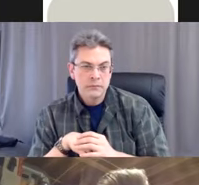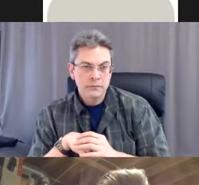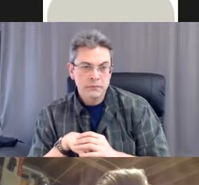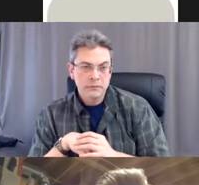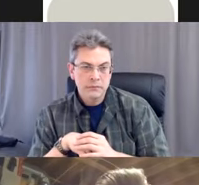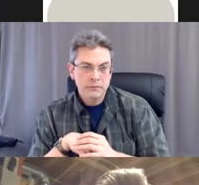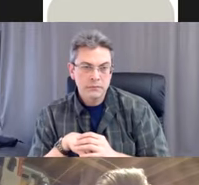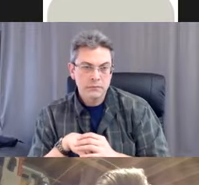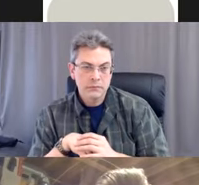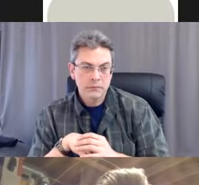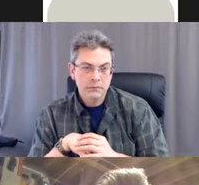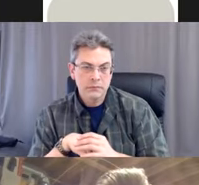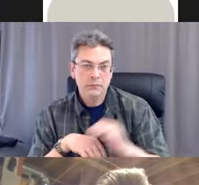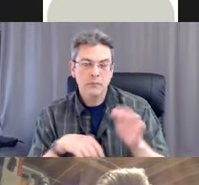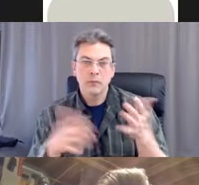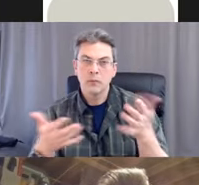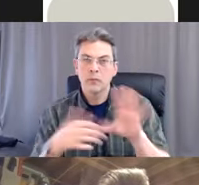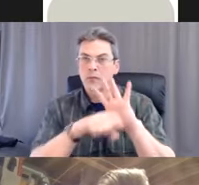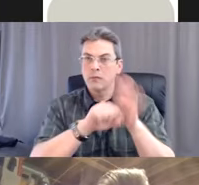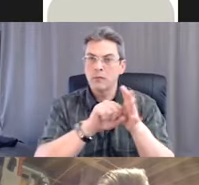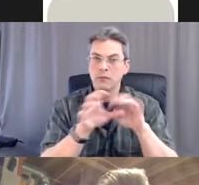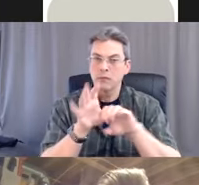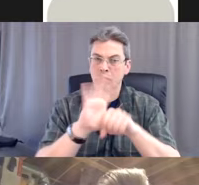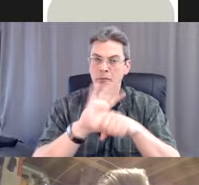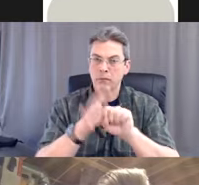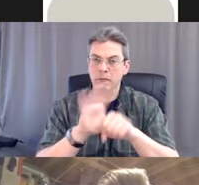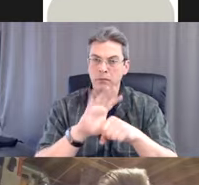Rub each thumb clasped in your opposite hand.